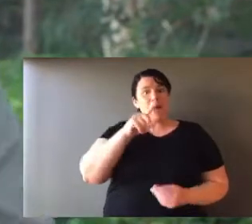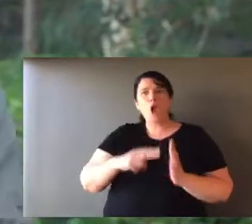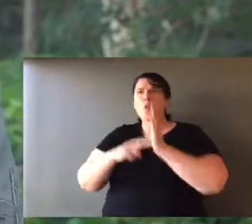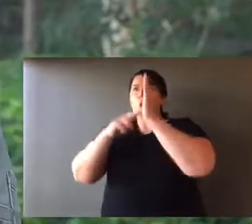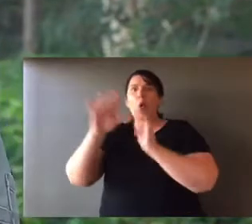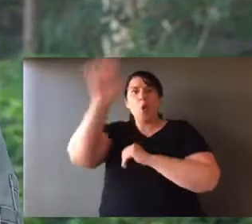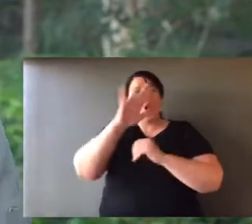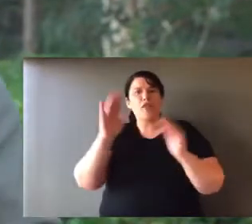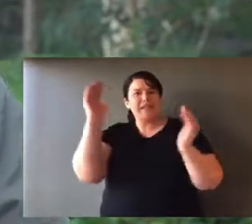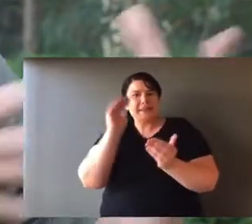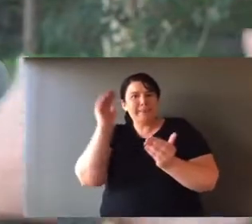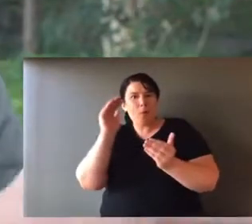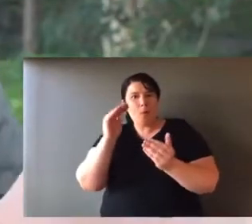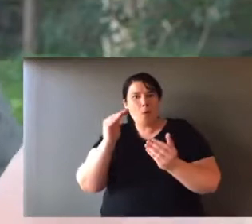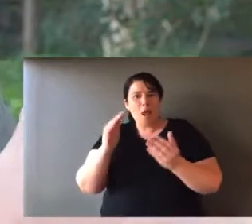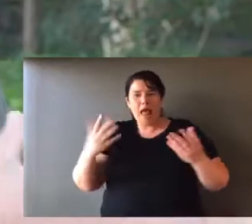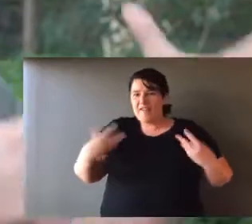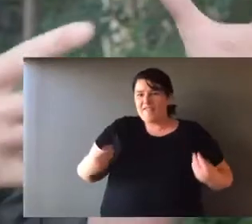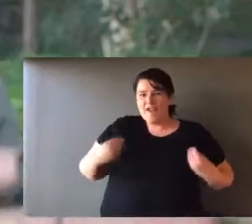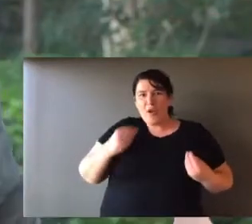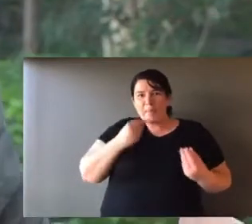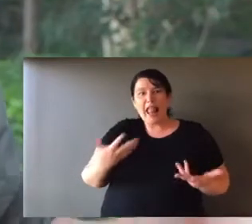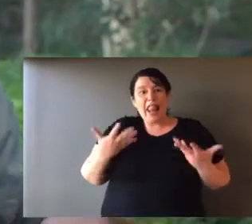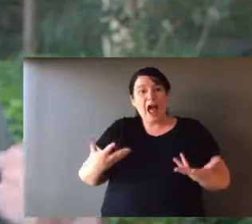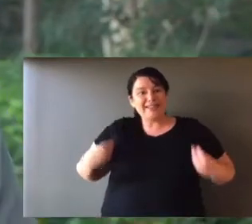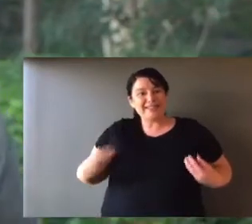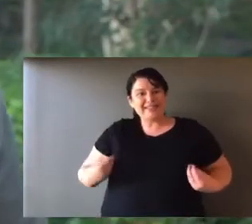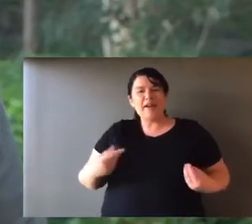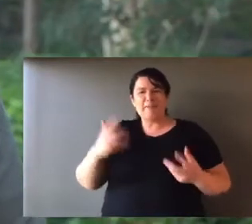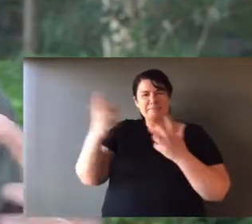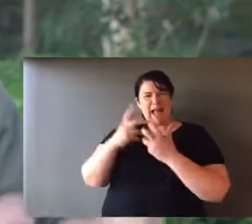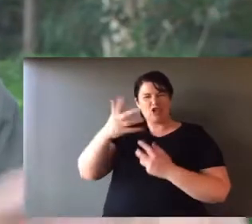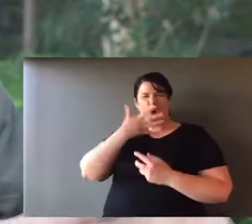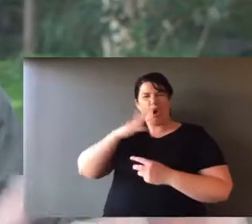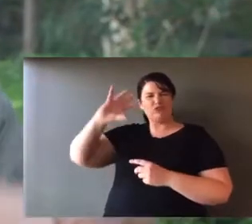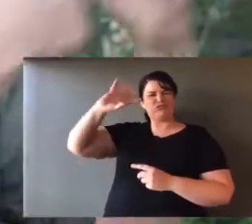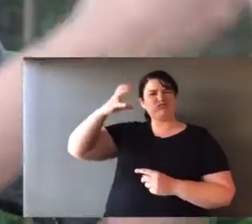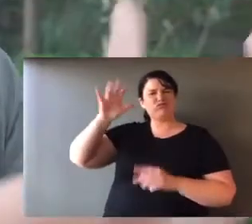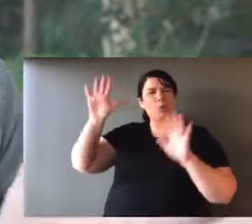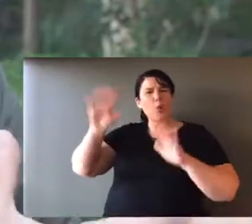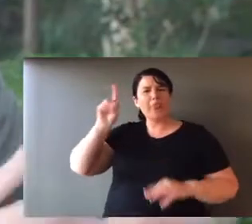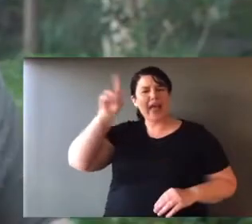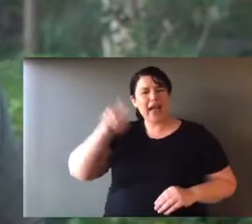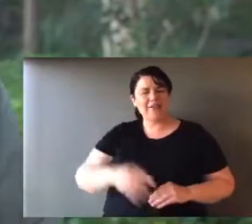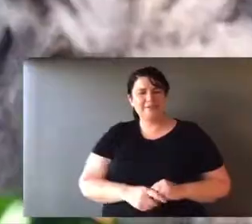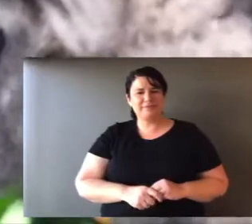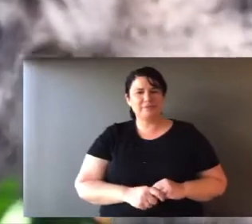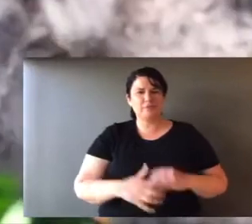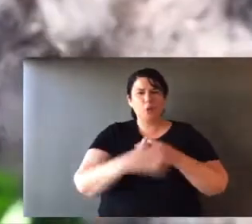fur, darker, and the northern koala, which is smaller, lighter fur, and more equipped for the hotter climates.